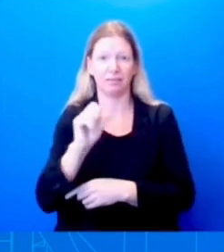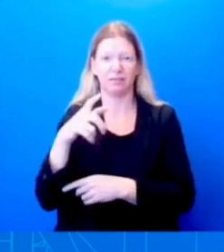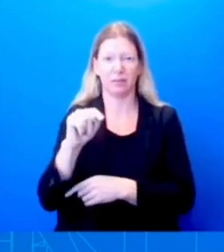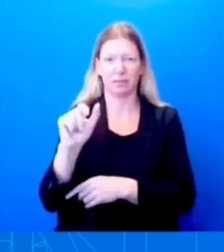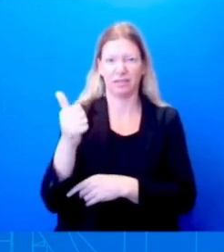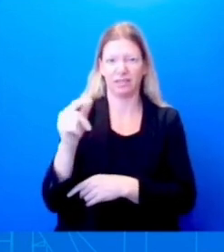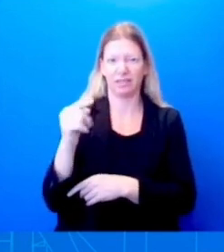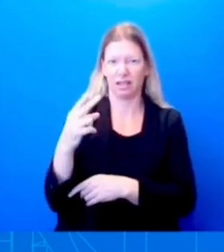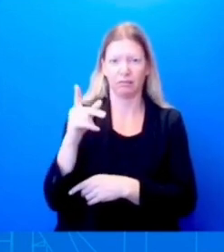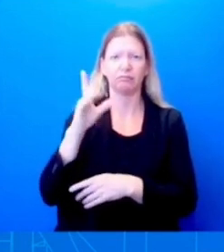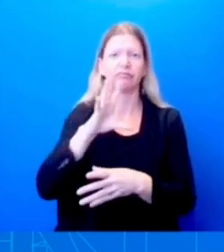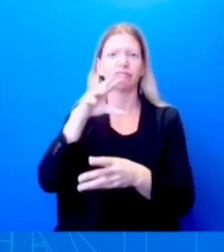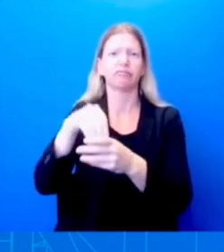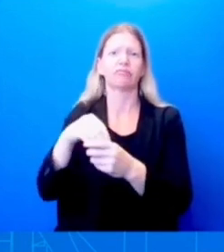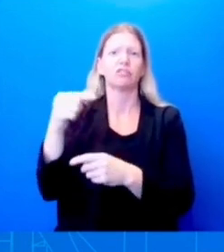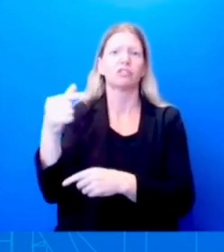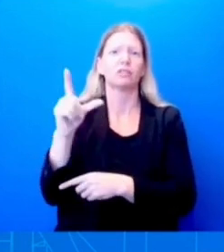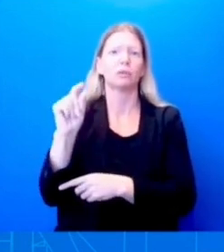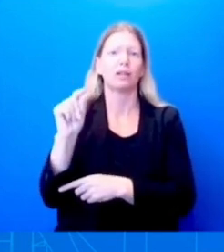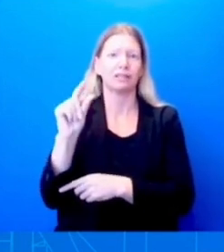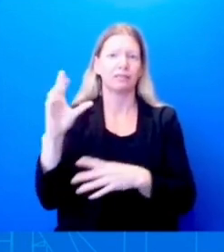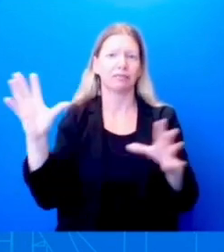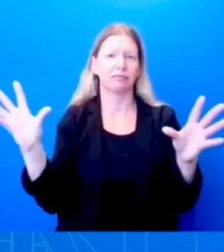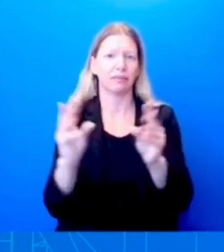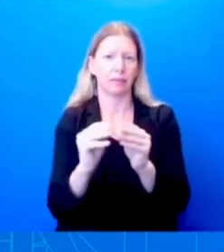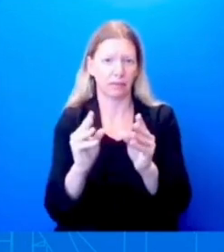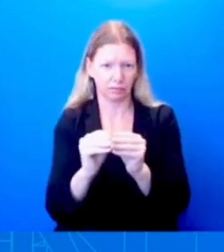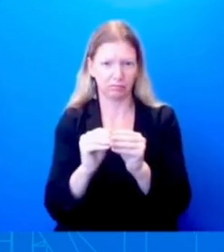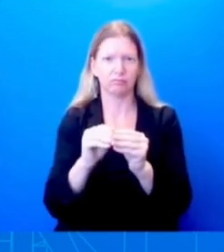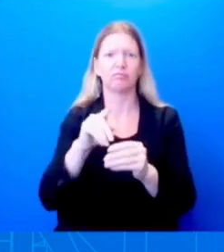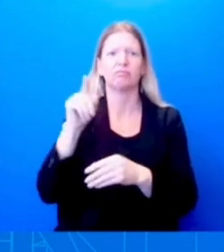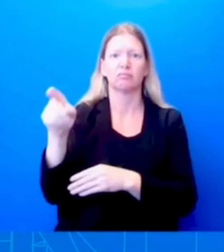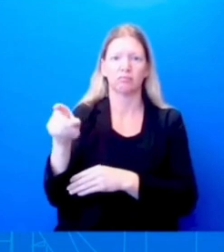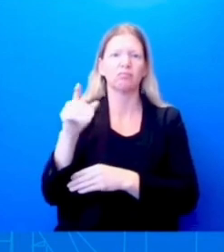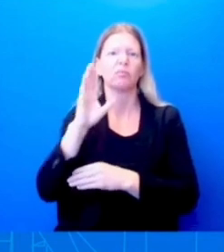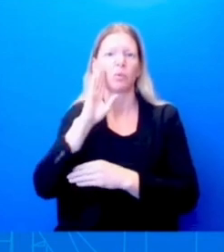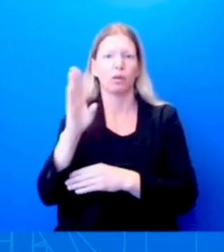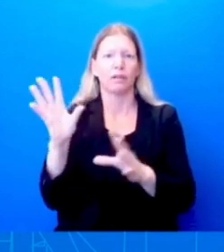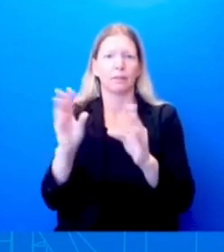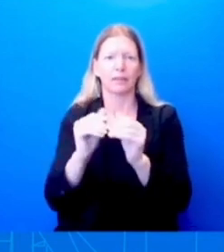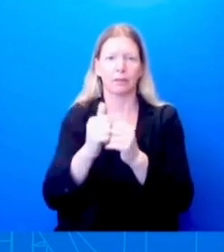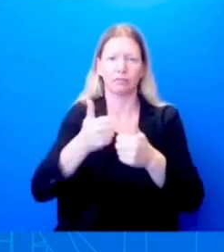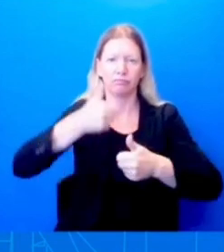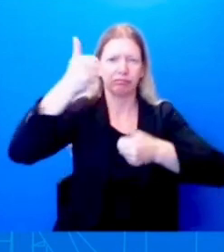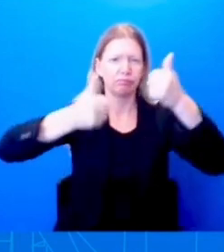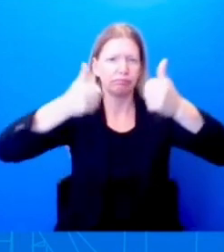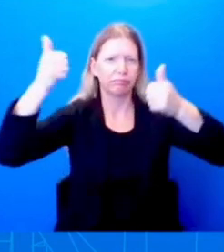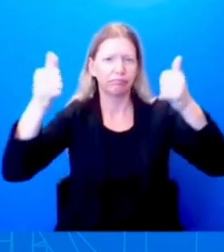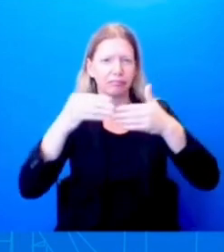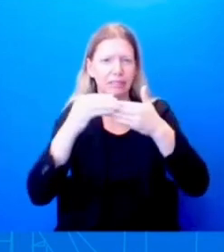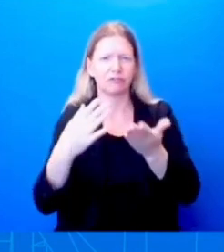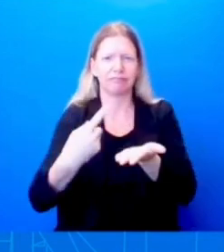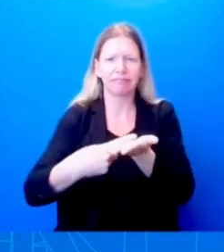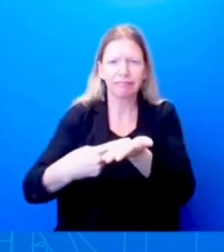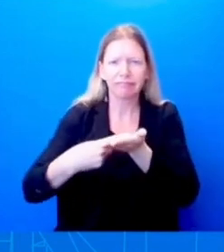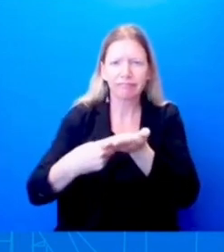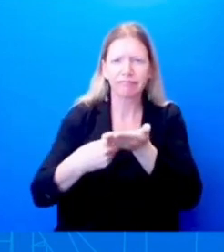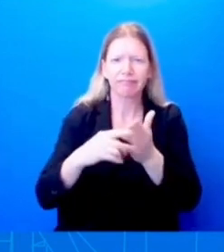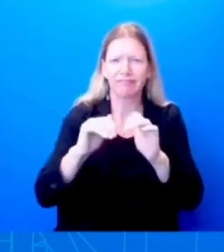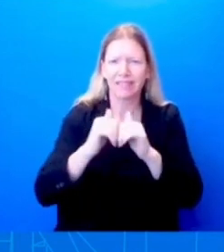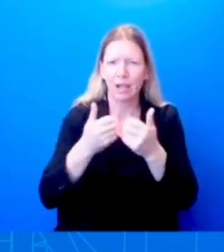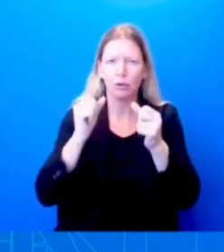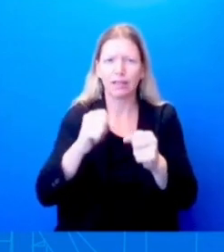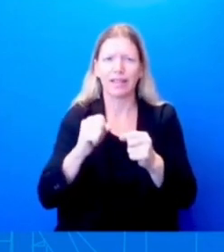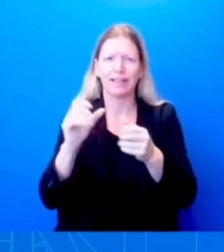with key leaders to discuss ways to deepen the cooperation between the United States and Vietnam. The leaders will explore opportunities